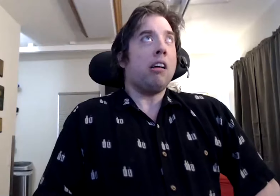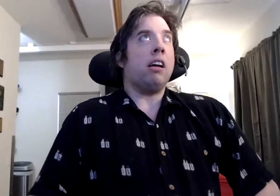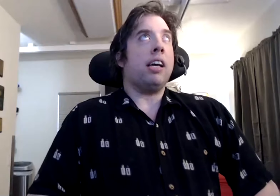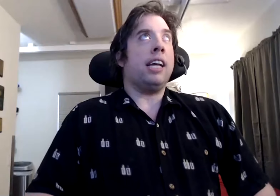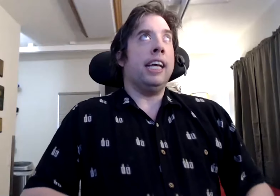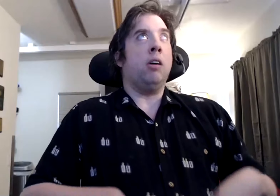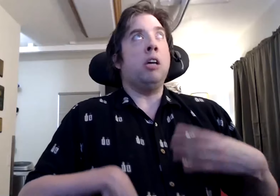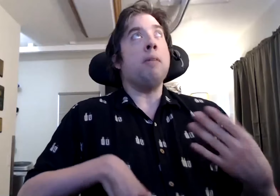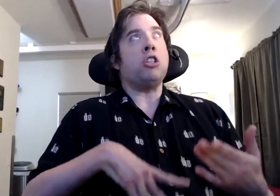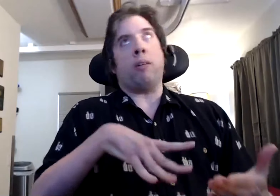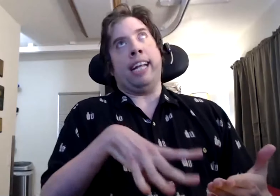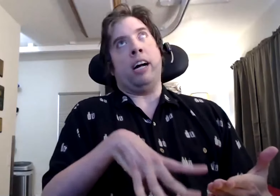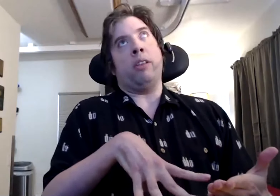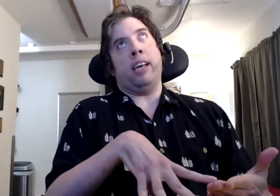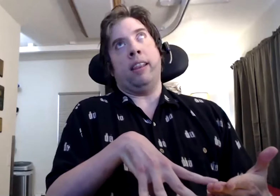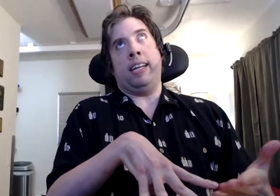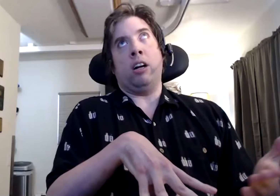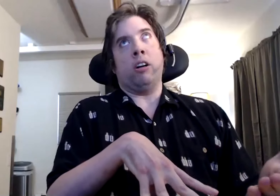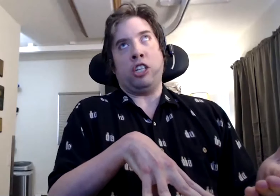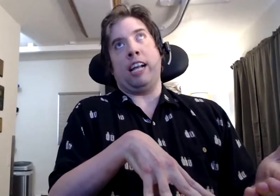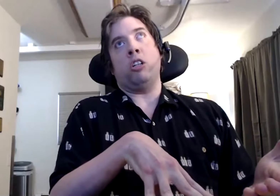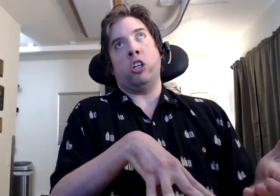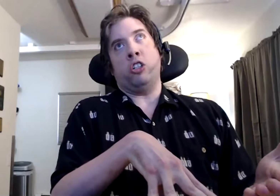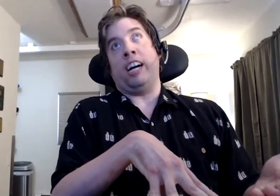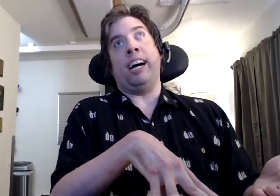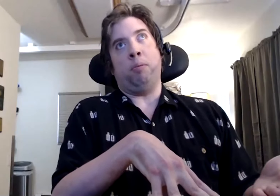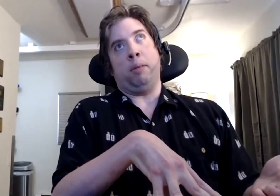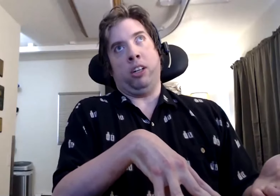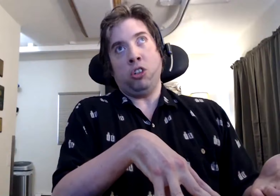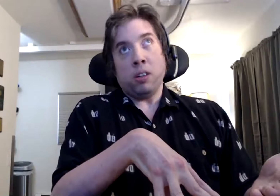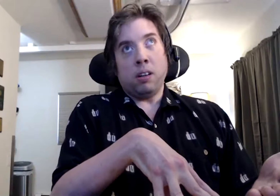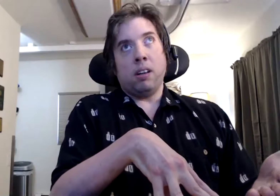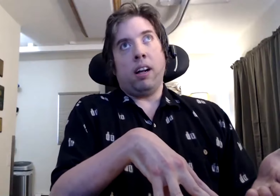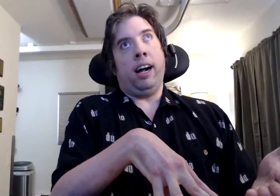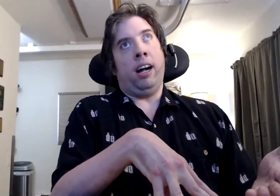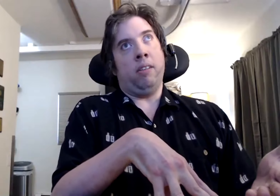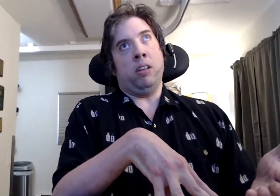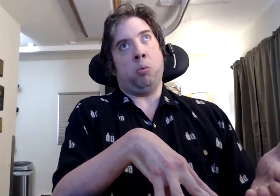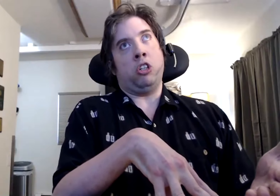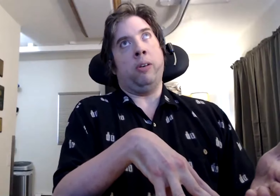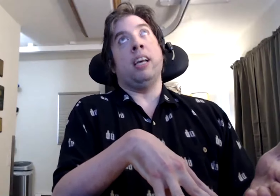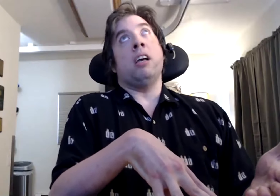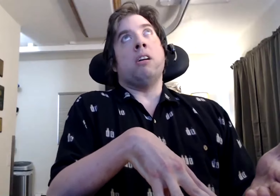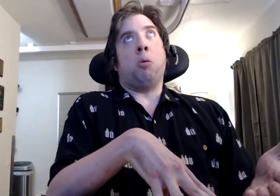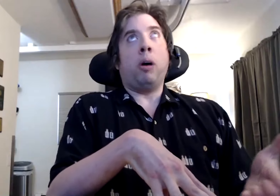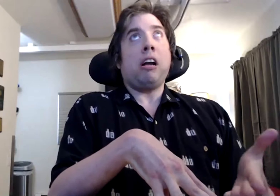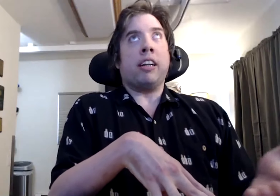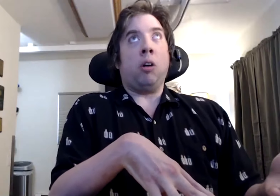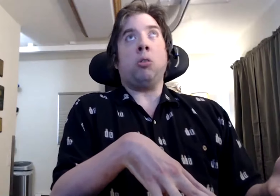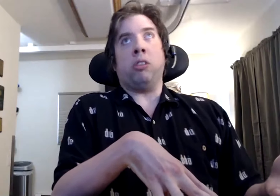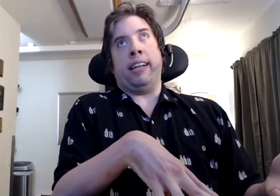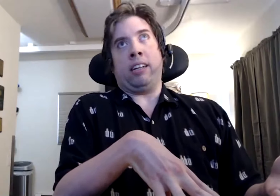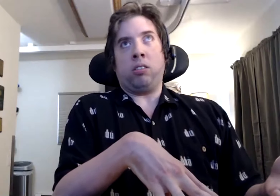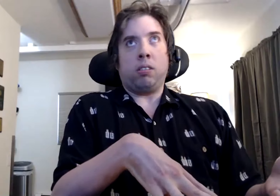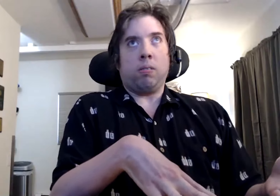is what, you know, you mentioned right now that your channel is your job, pretty much, is what you're doing. What are your